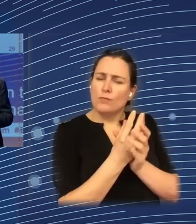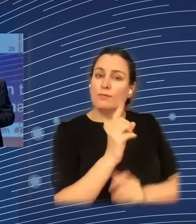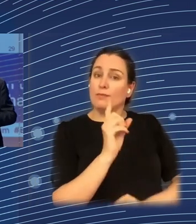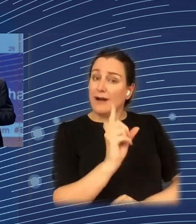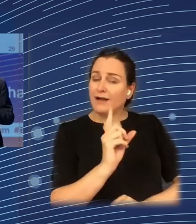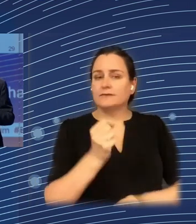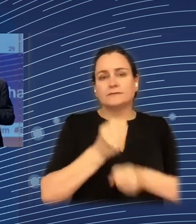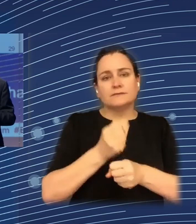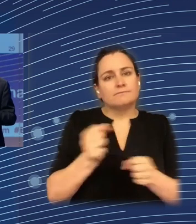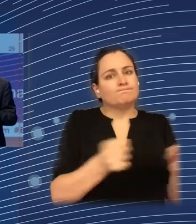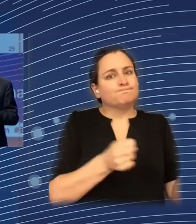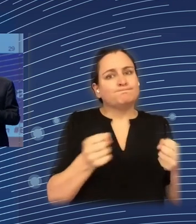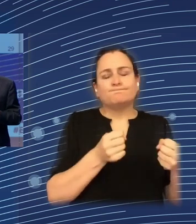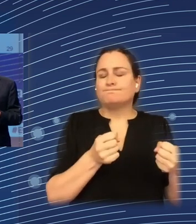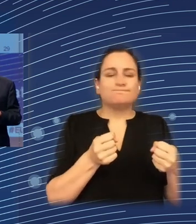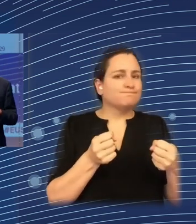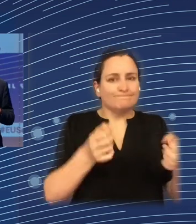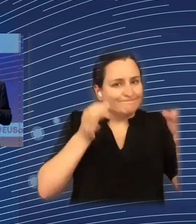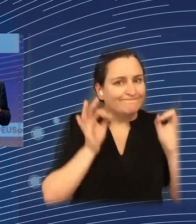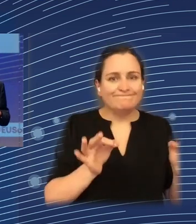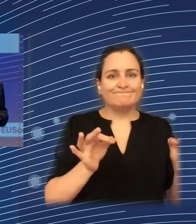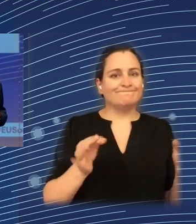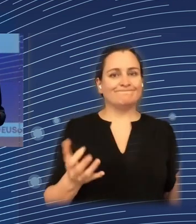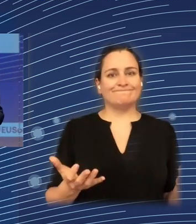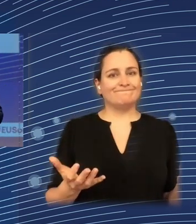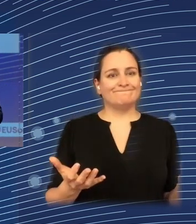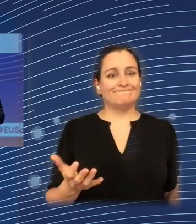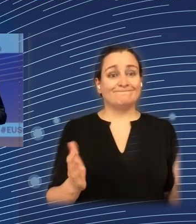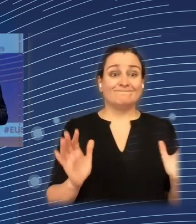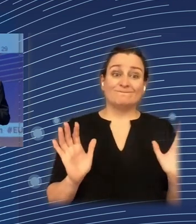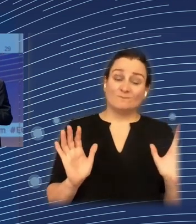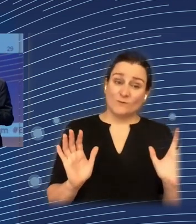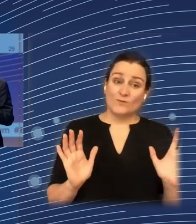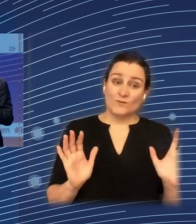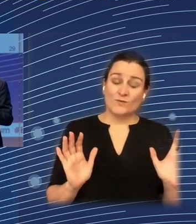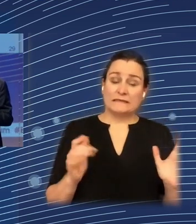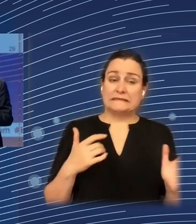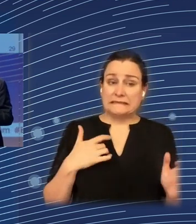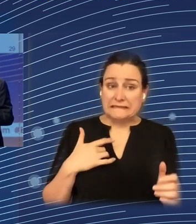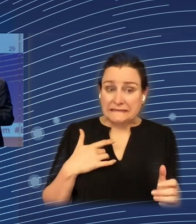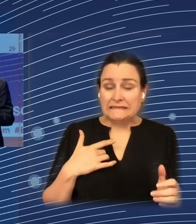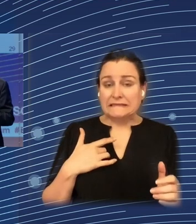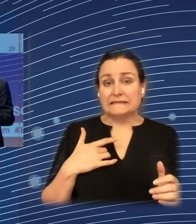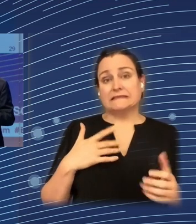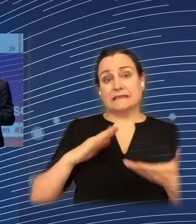and that is also going to put in jeopardy our social model and our political clout.